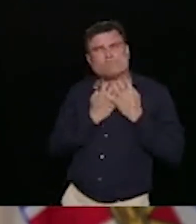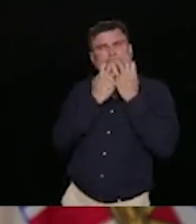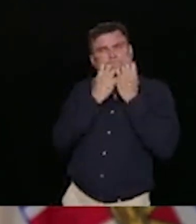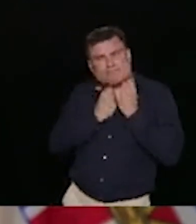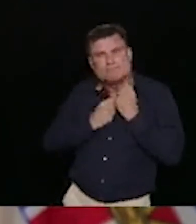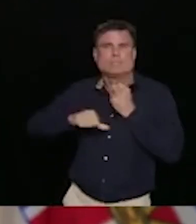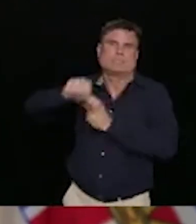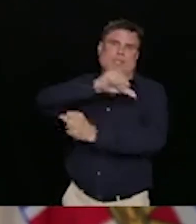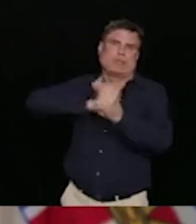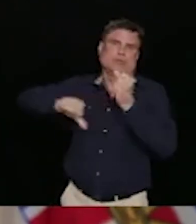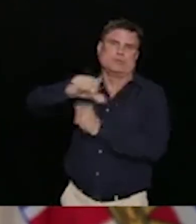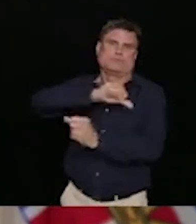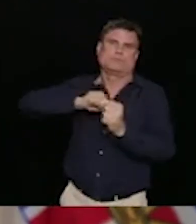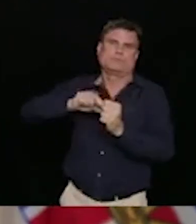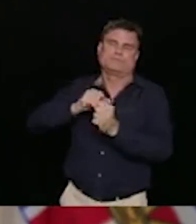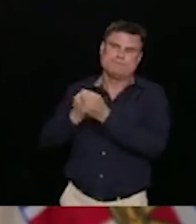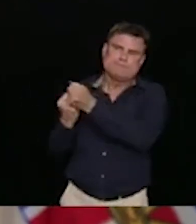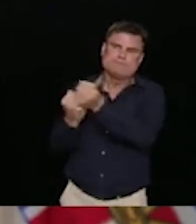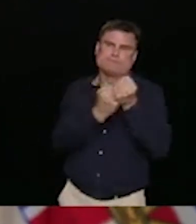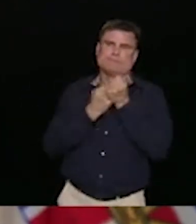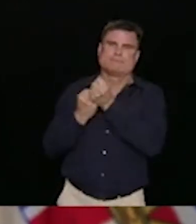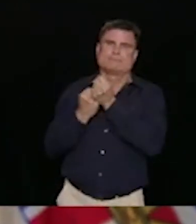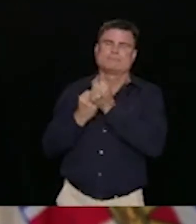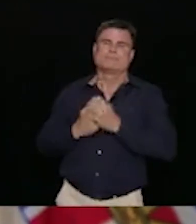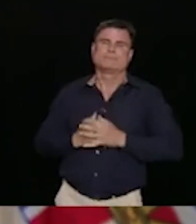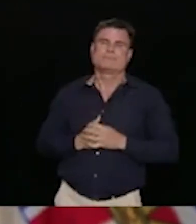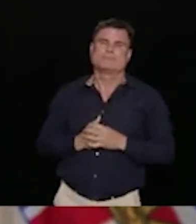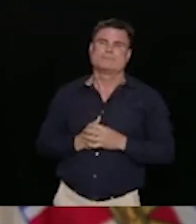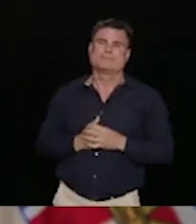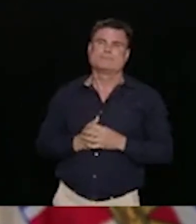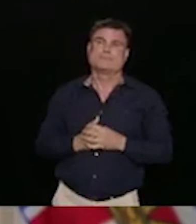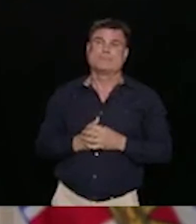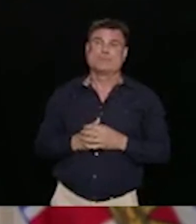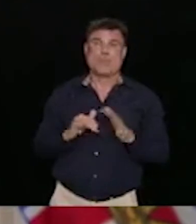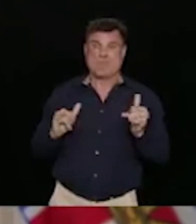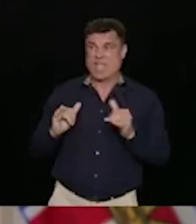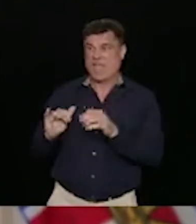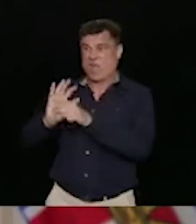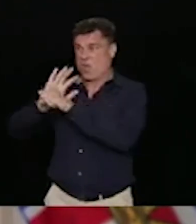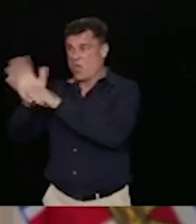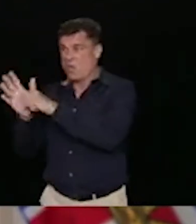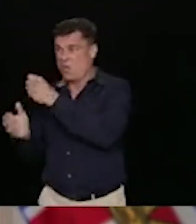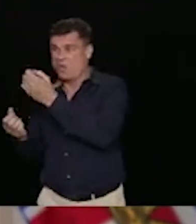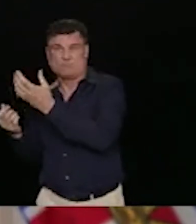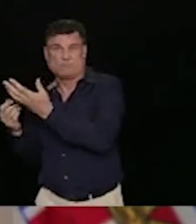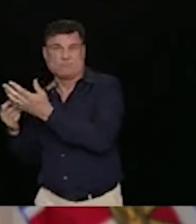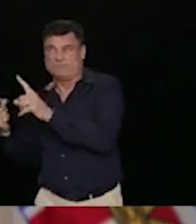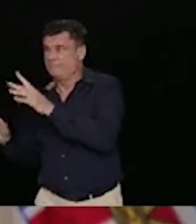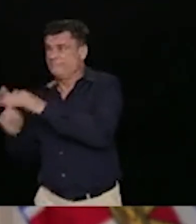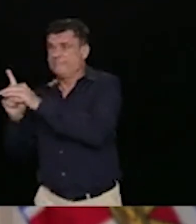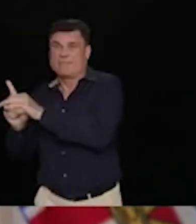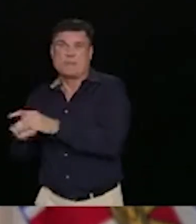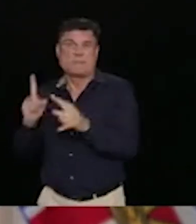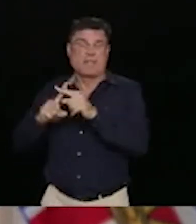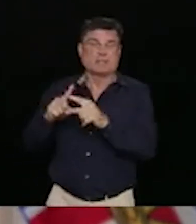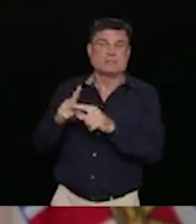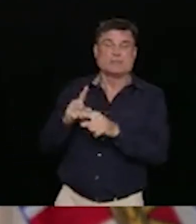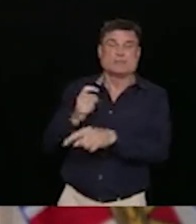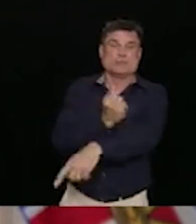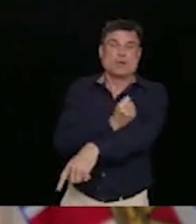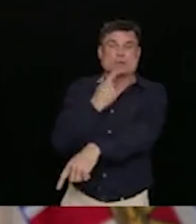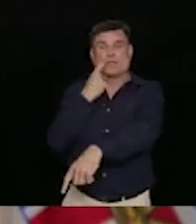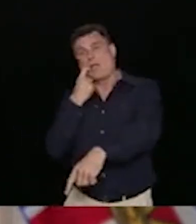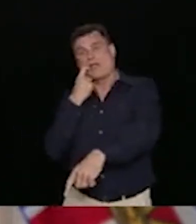These challenges we are facing are not forever. But they are going to last for some time. So we need to help each other out.